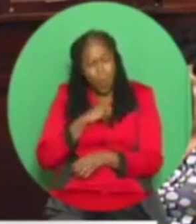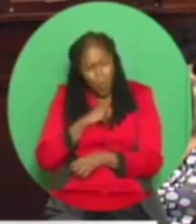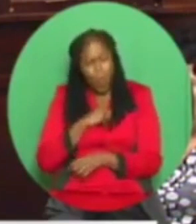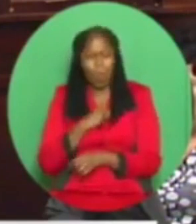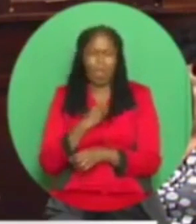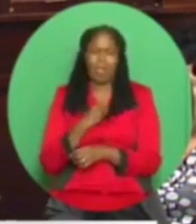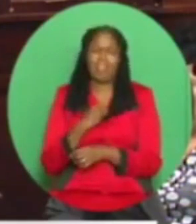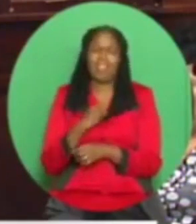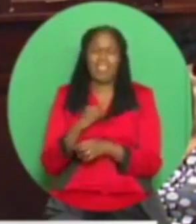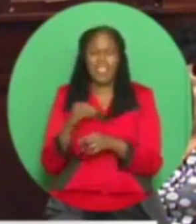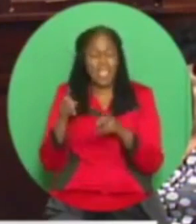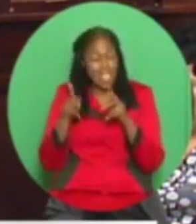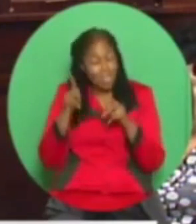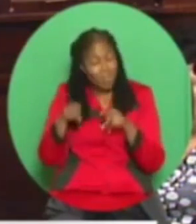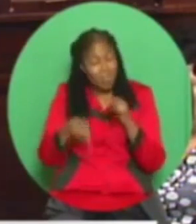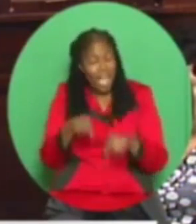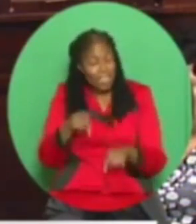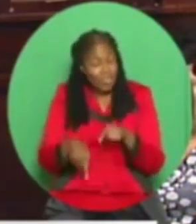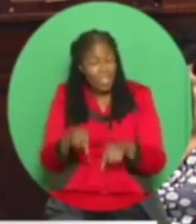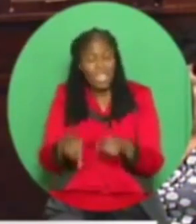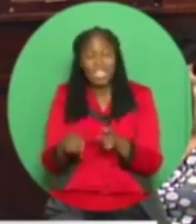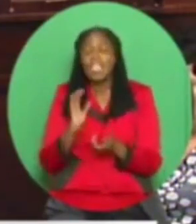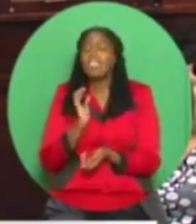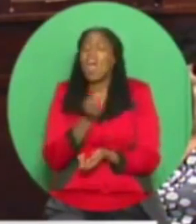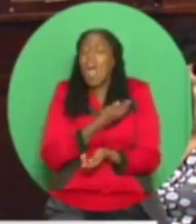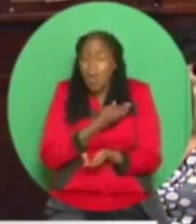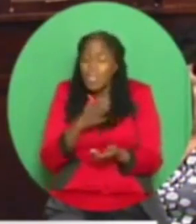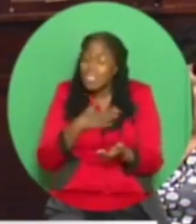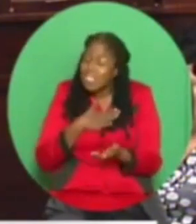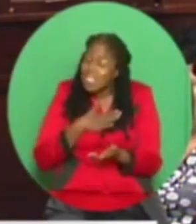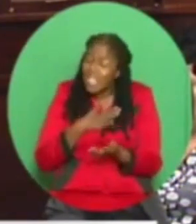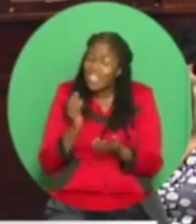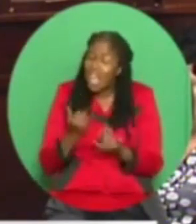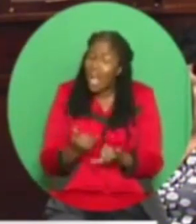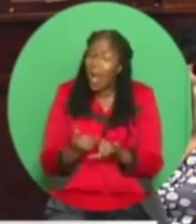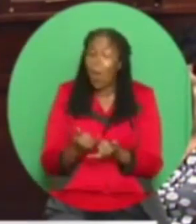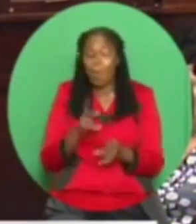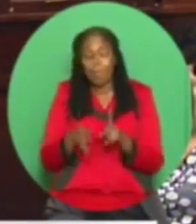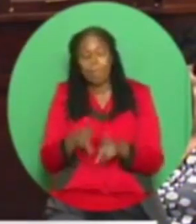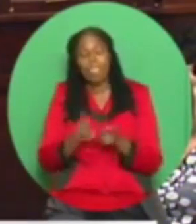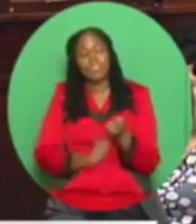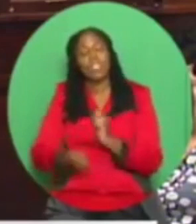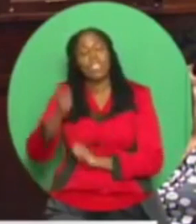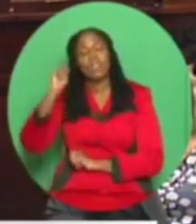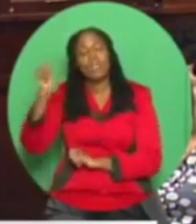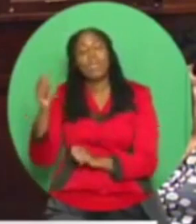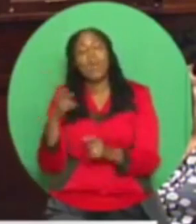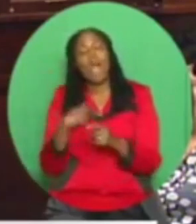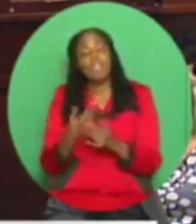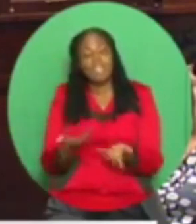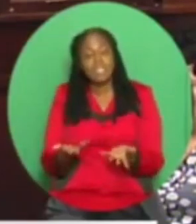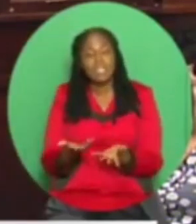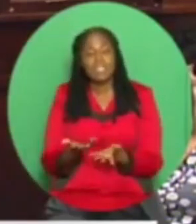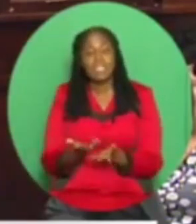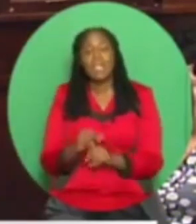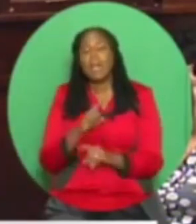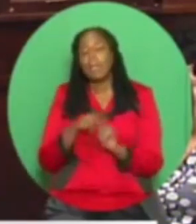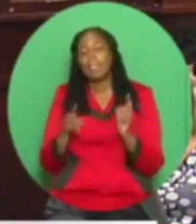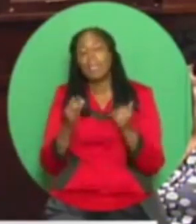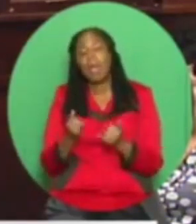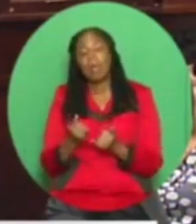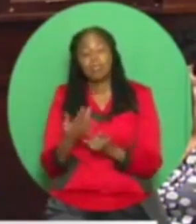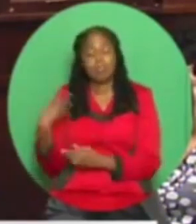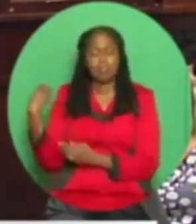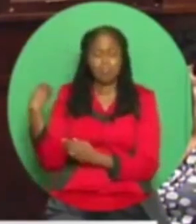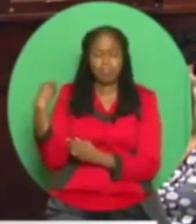This is our property, the people of Trinidad and Tobago. And they have mortgaged the refinery and all other properties and